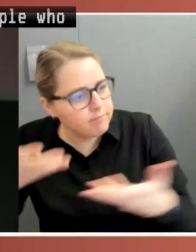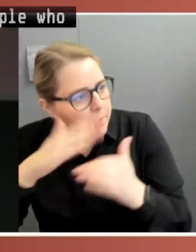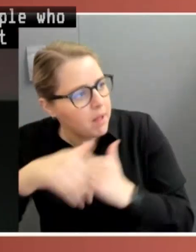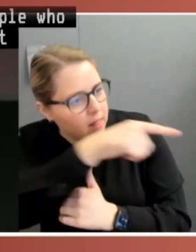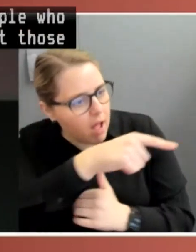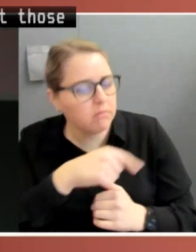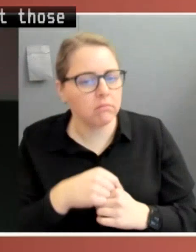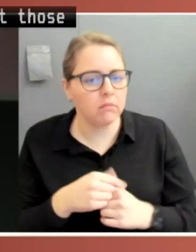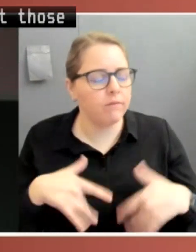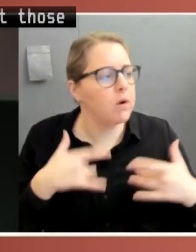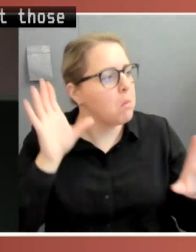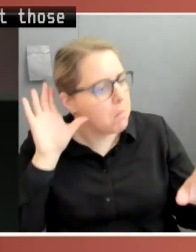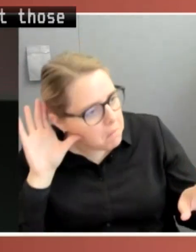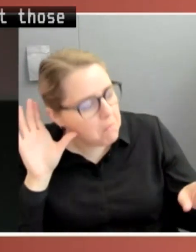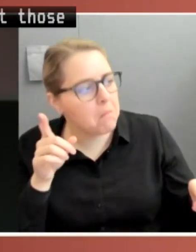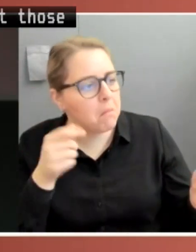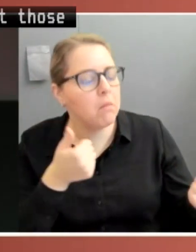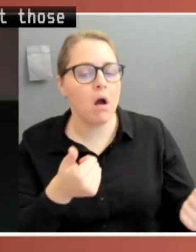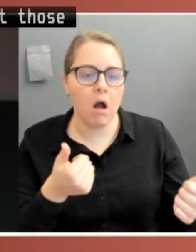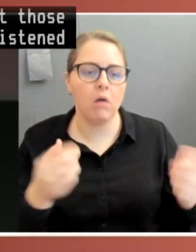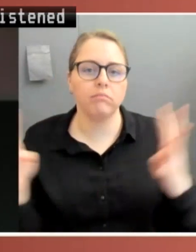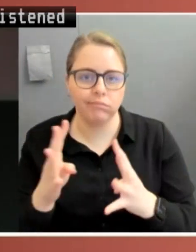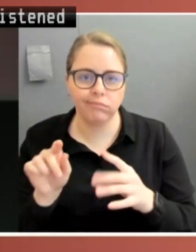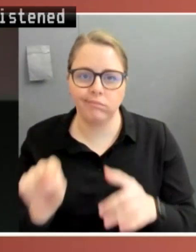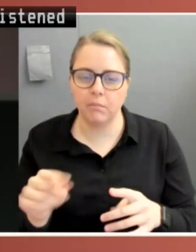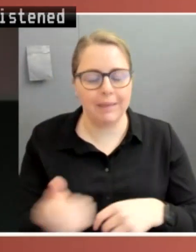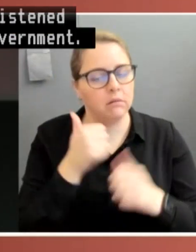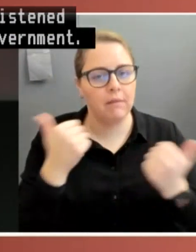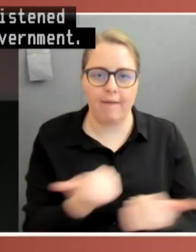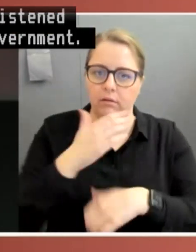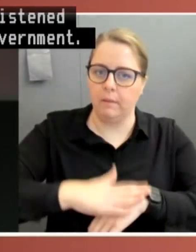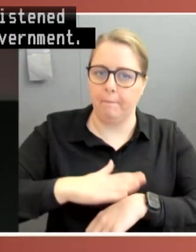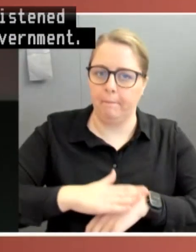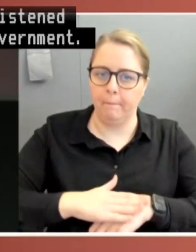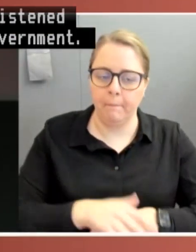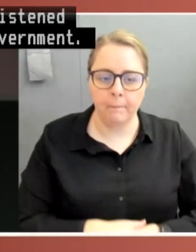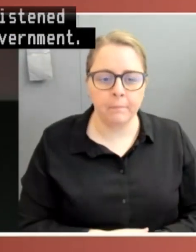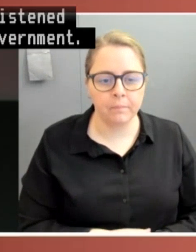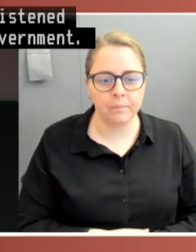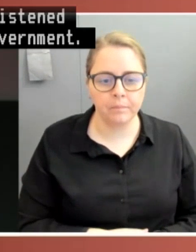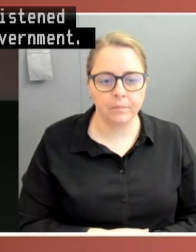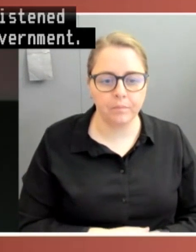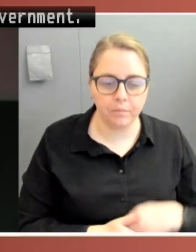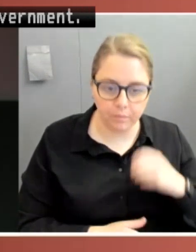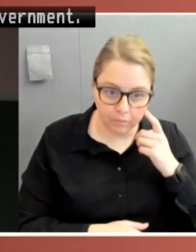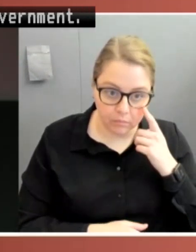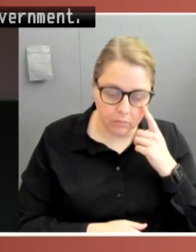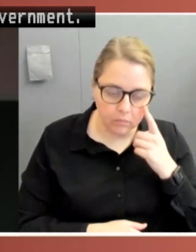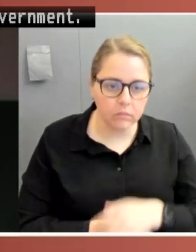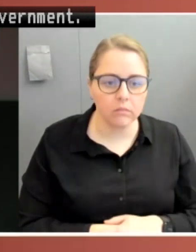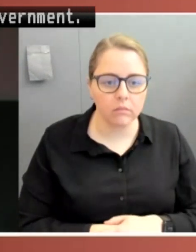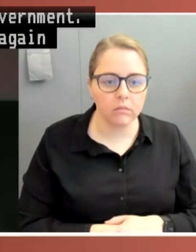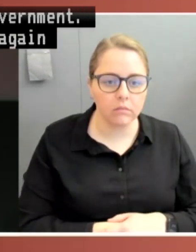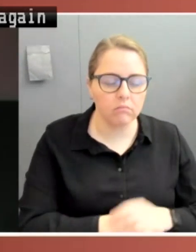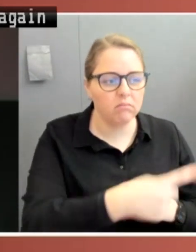responded to by government. And there were many occasions, again, where people indicated they felt that their views were